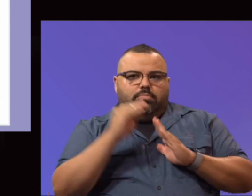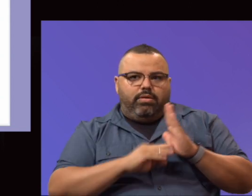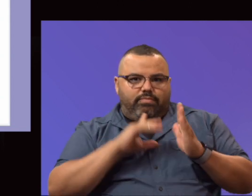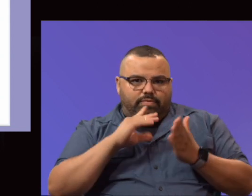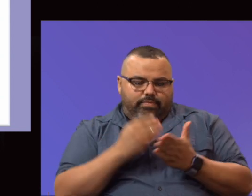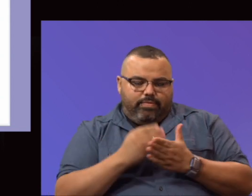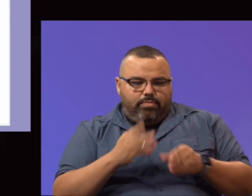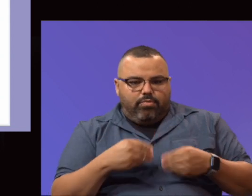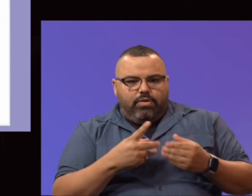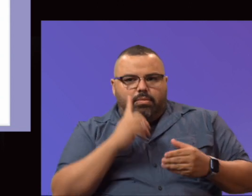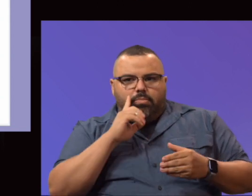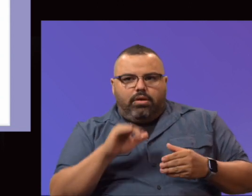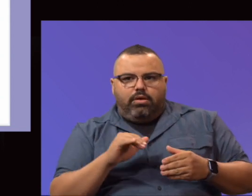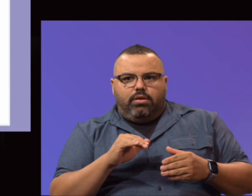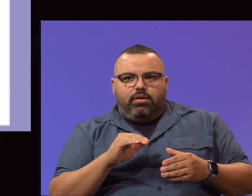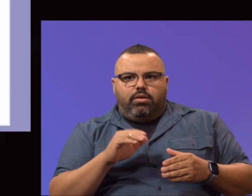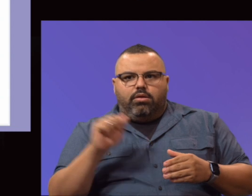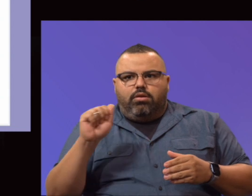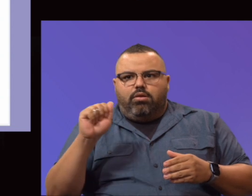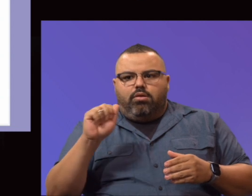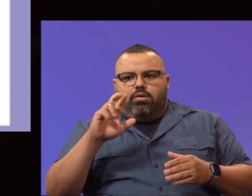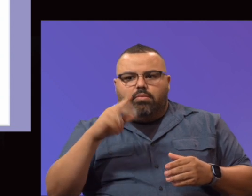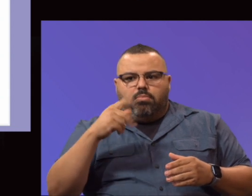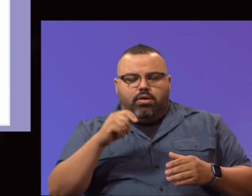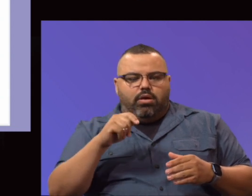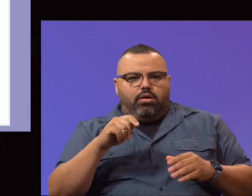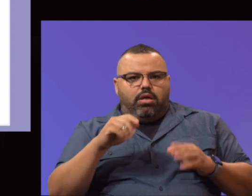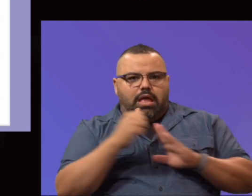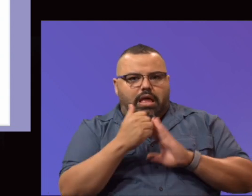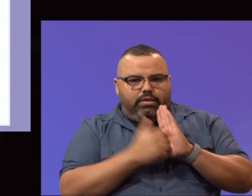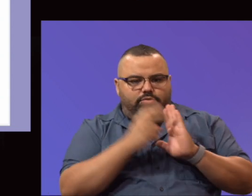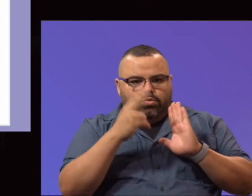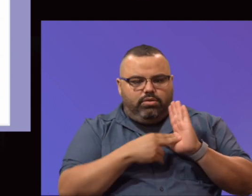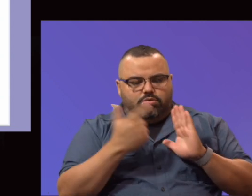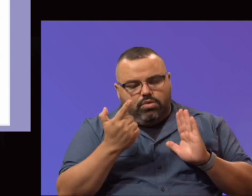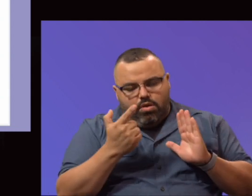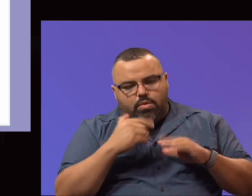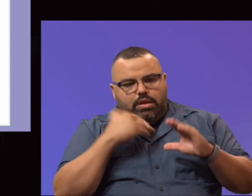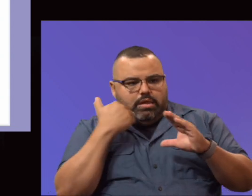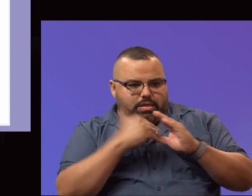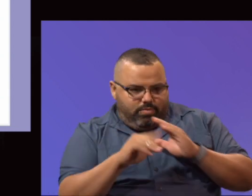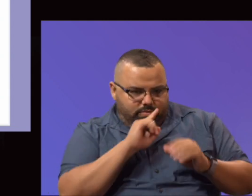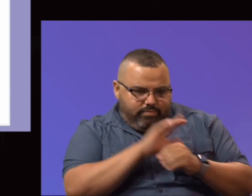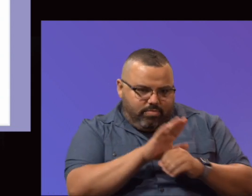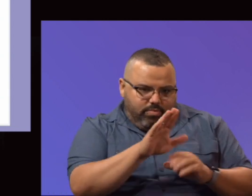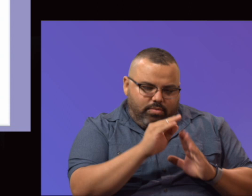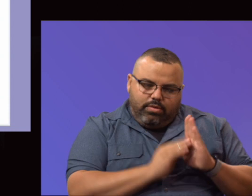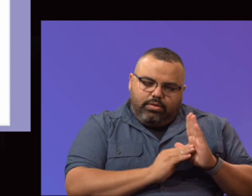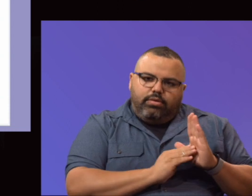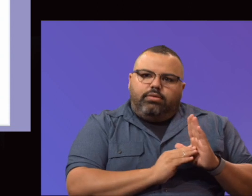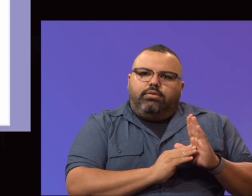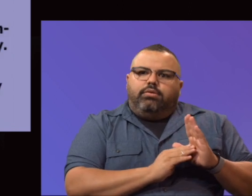ARPA Act of 2021. That was created. An email was sent to students confirming their application. So, it's a fully automated